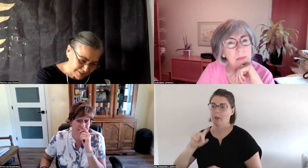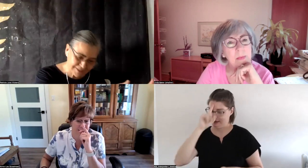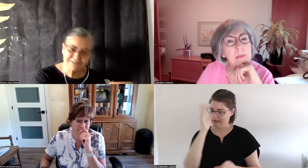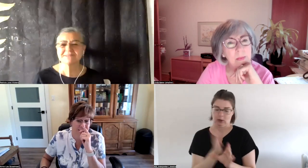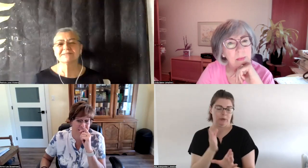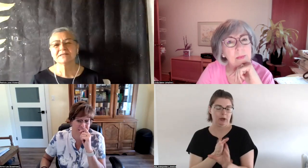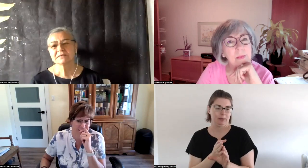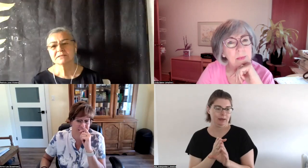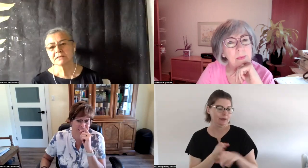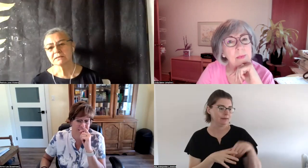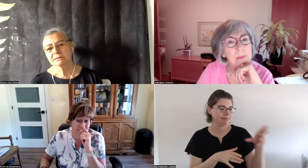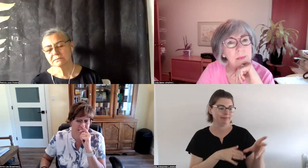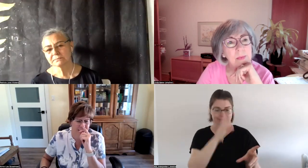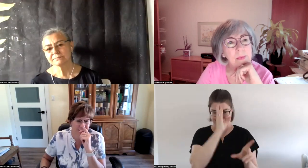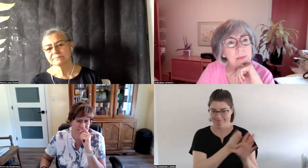this is yeah